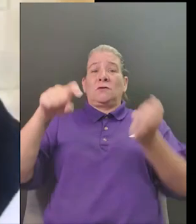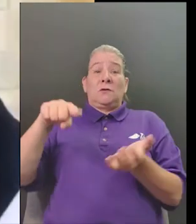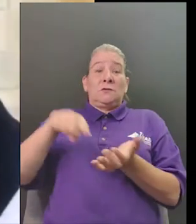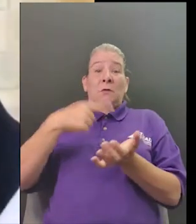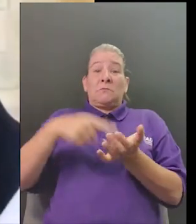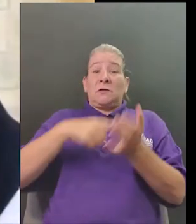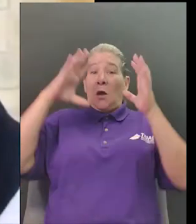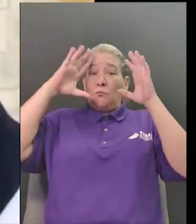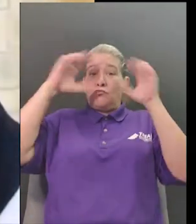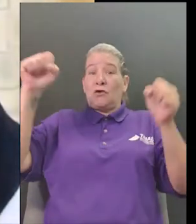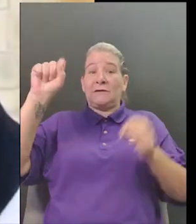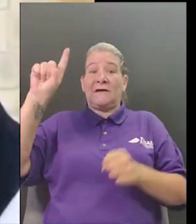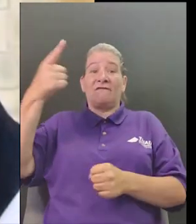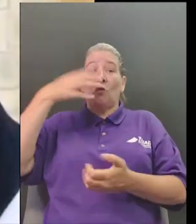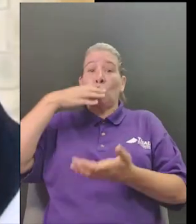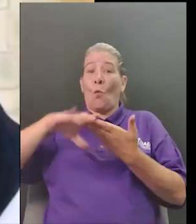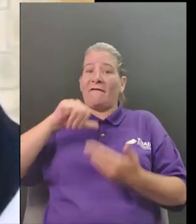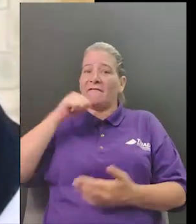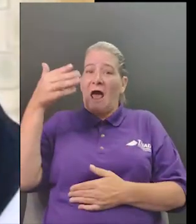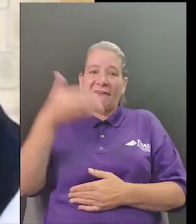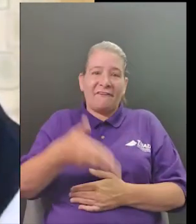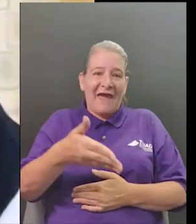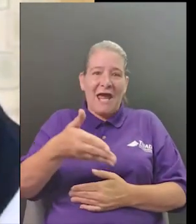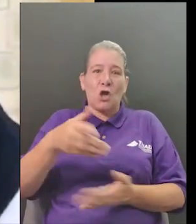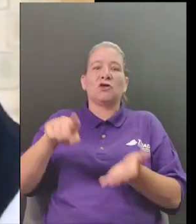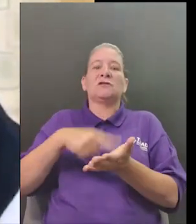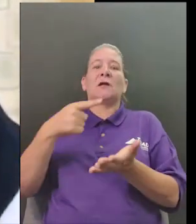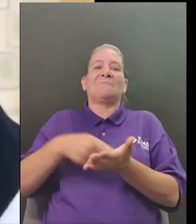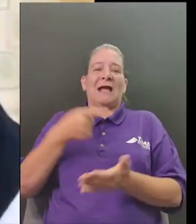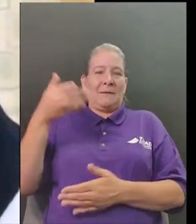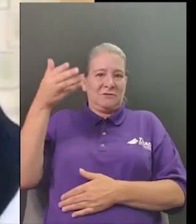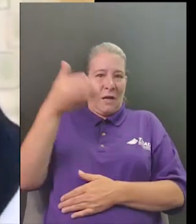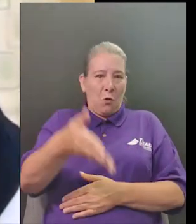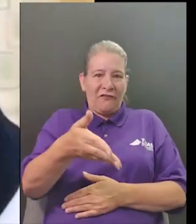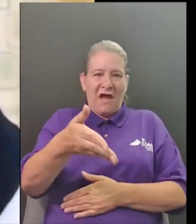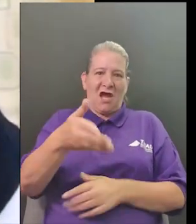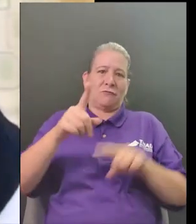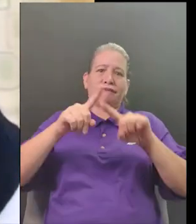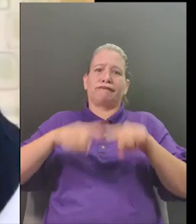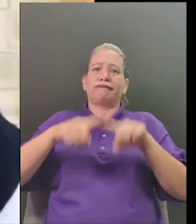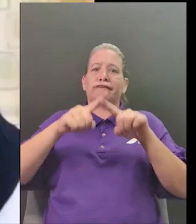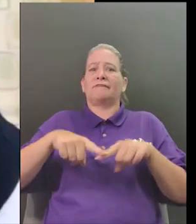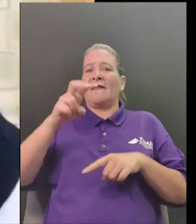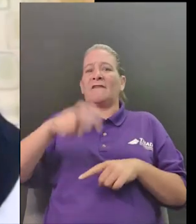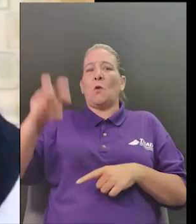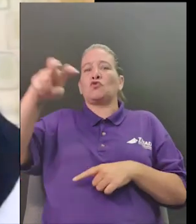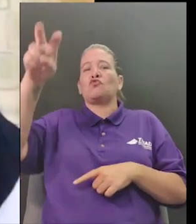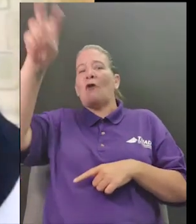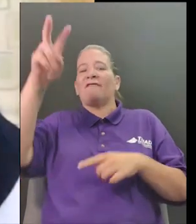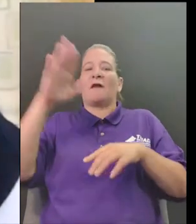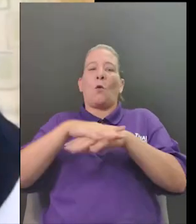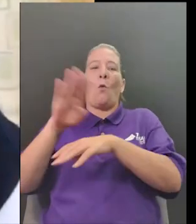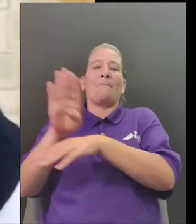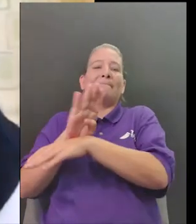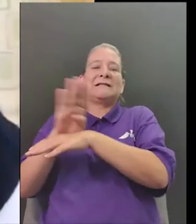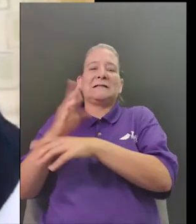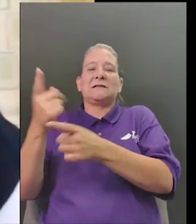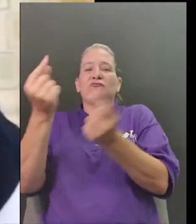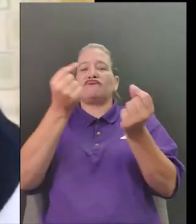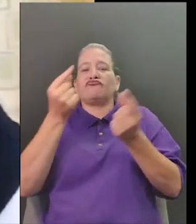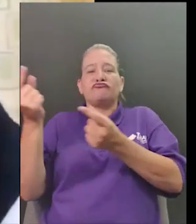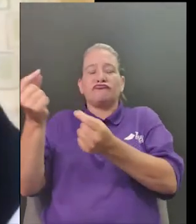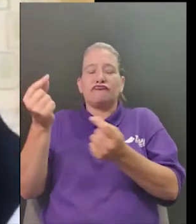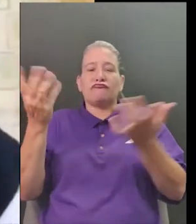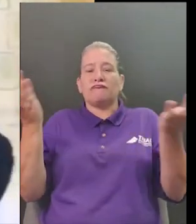some of you out there some of your adults may know even more about the revolutionary war um